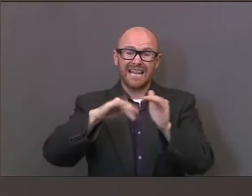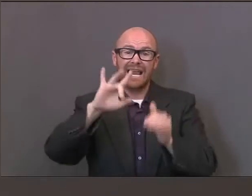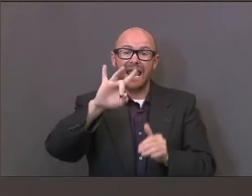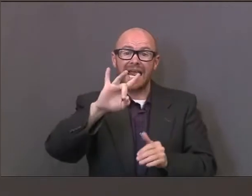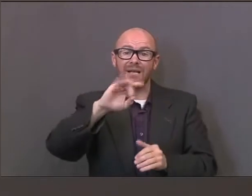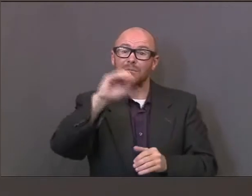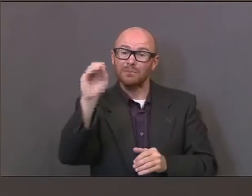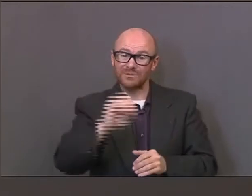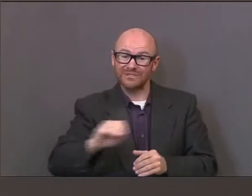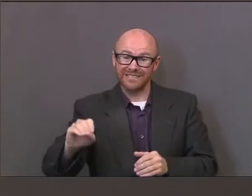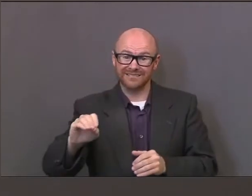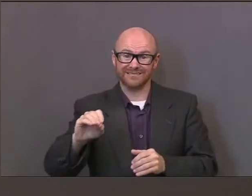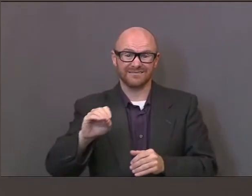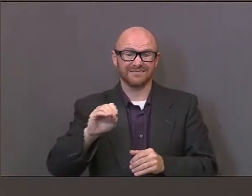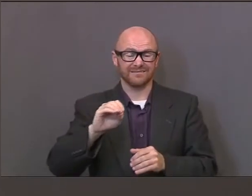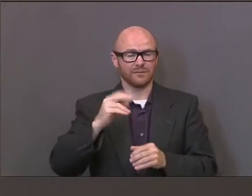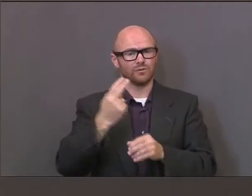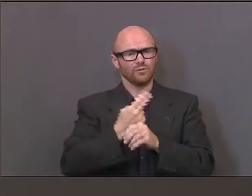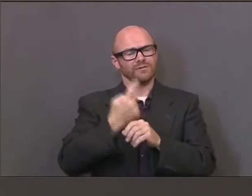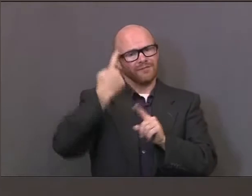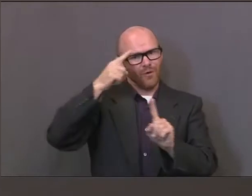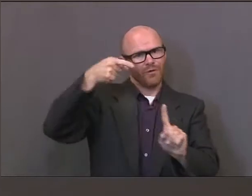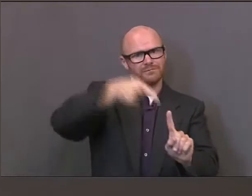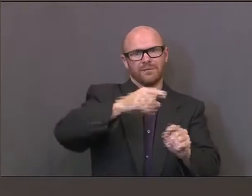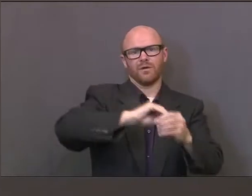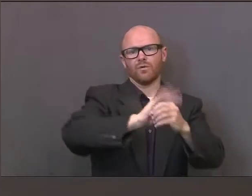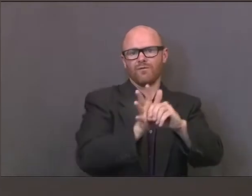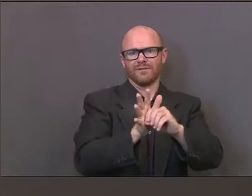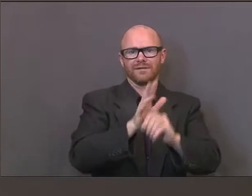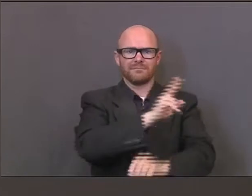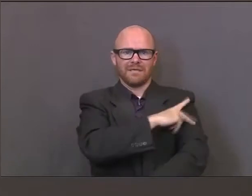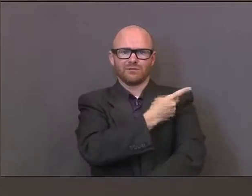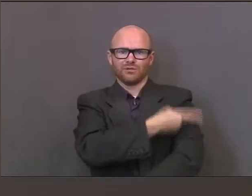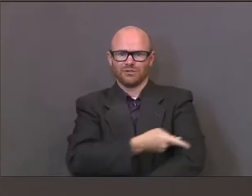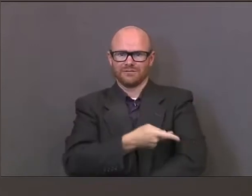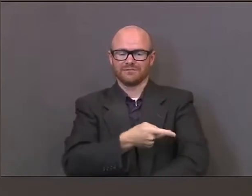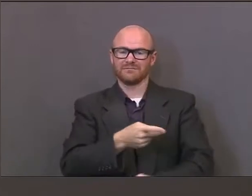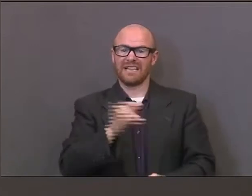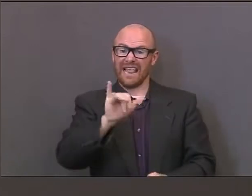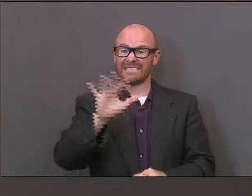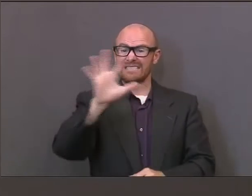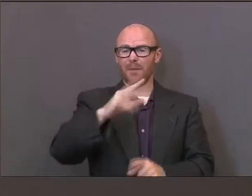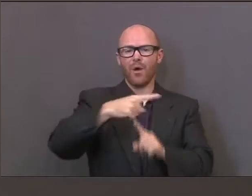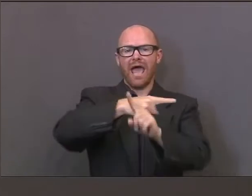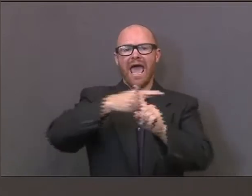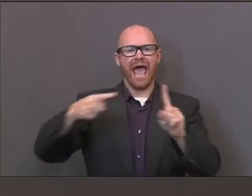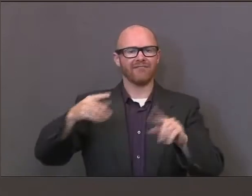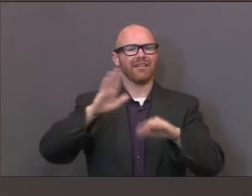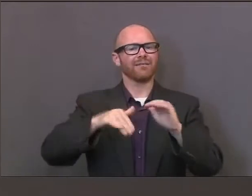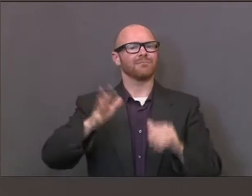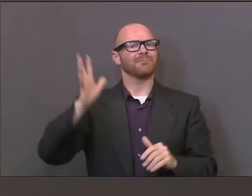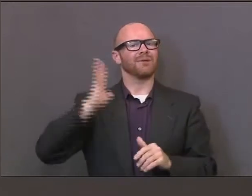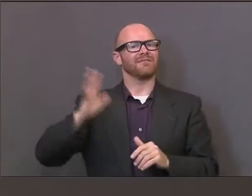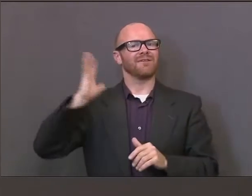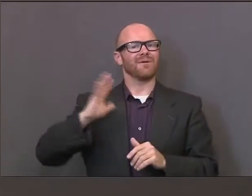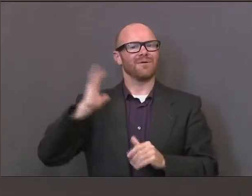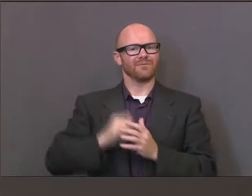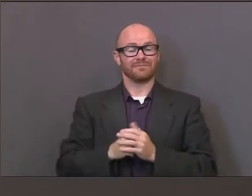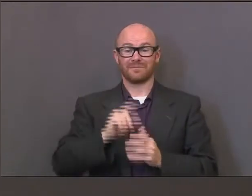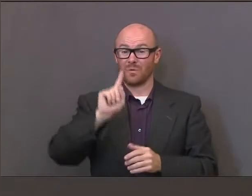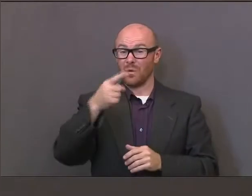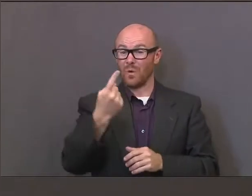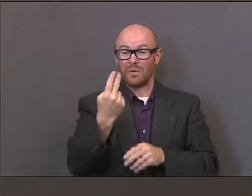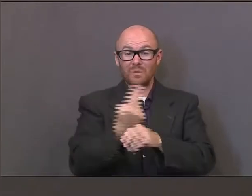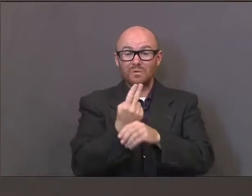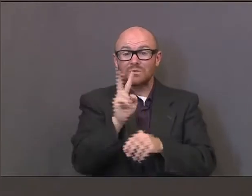now being used by COVID-19 patients. That's about half what it used to be. We're using only 2% of